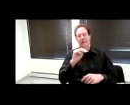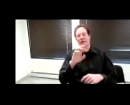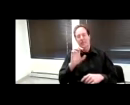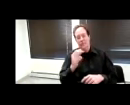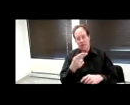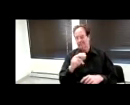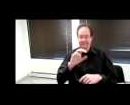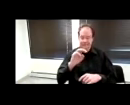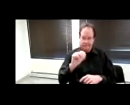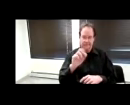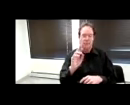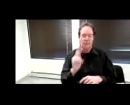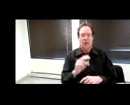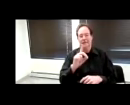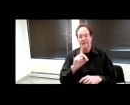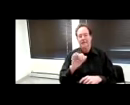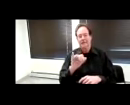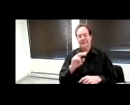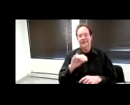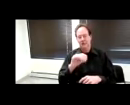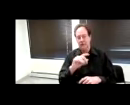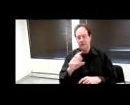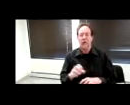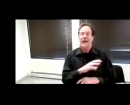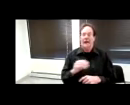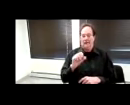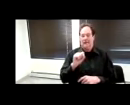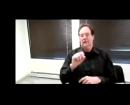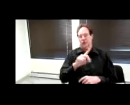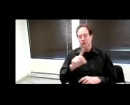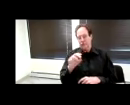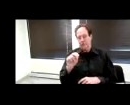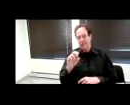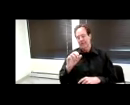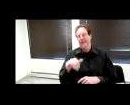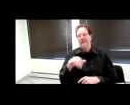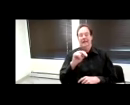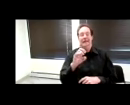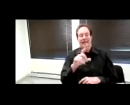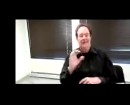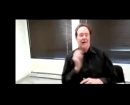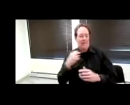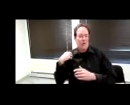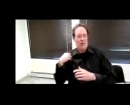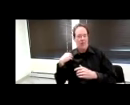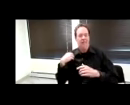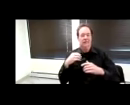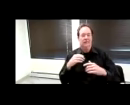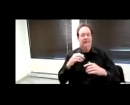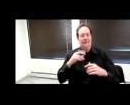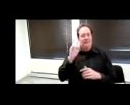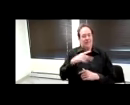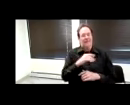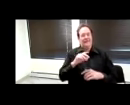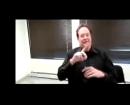and from Susie Nelson, who's our boss in Disability and Access Services, the Vice President and Dean for Student Life, because